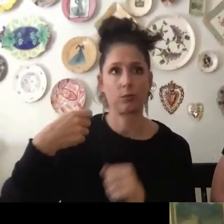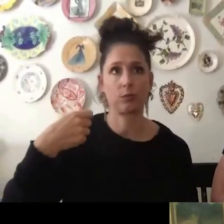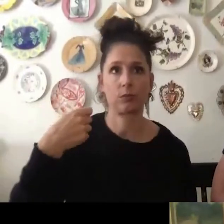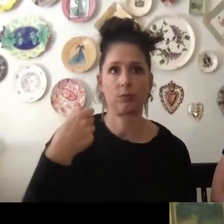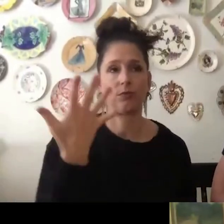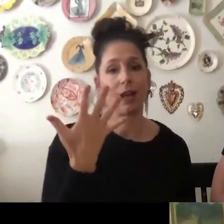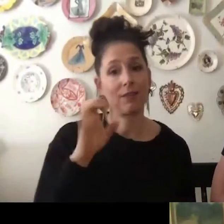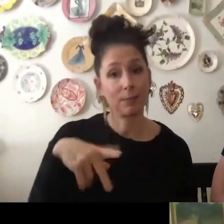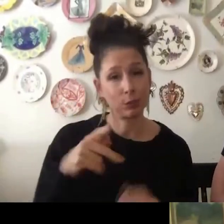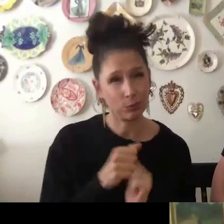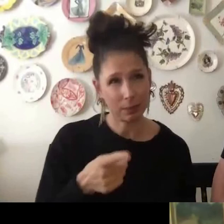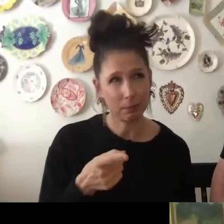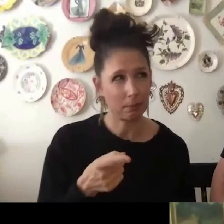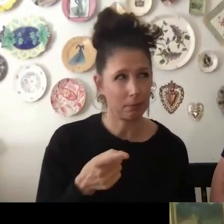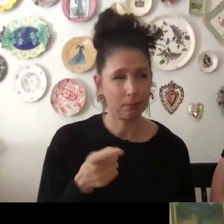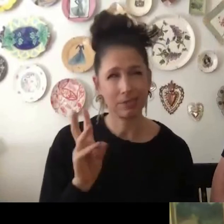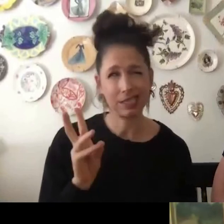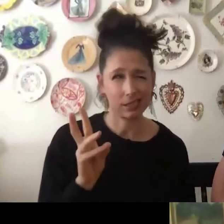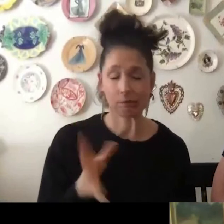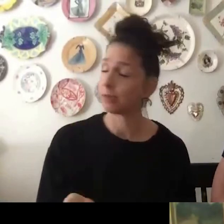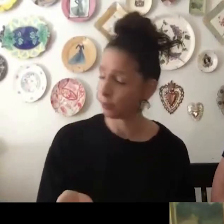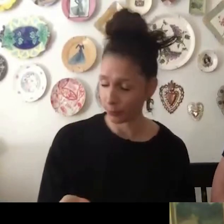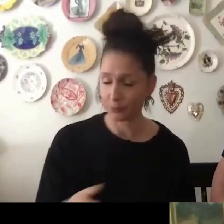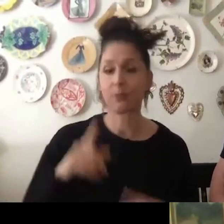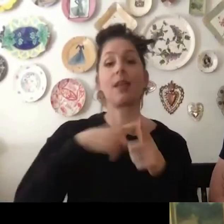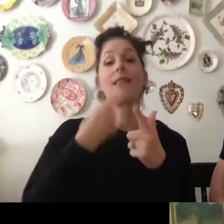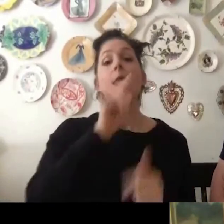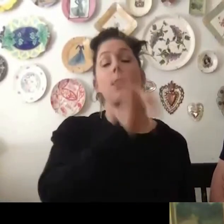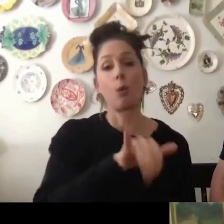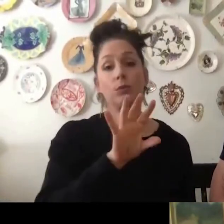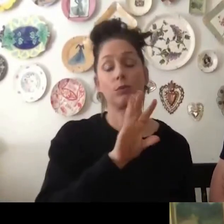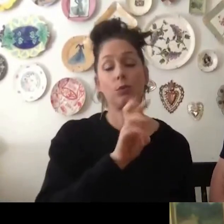shot five episodes with them, maybe six.